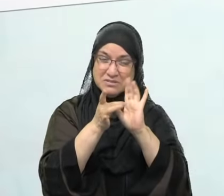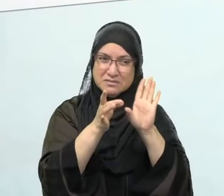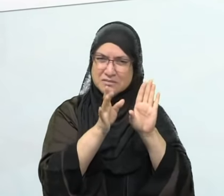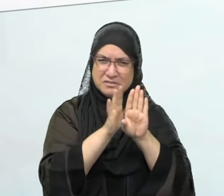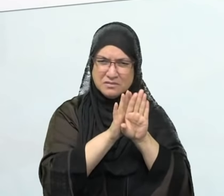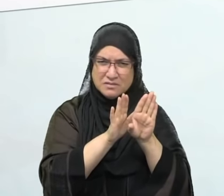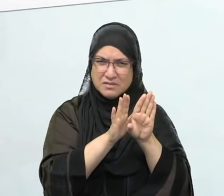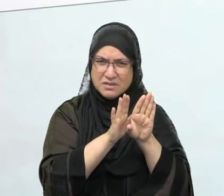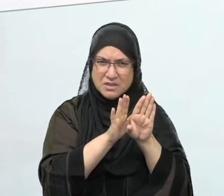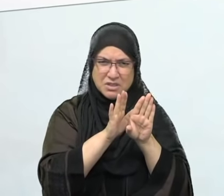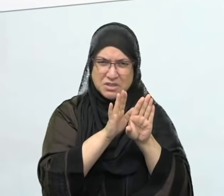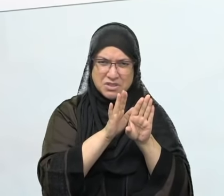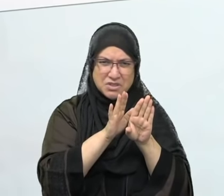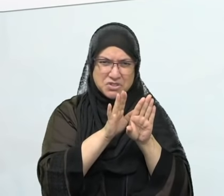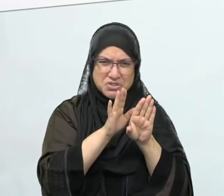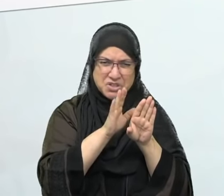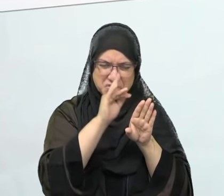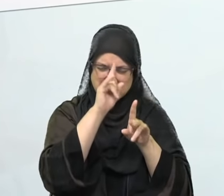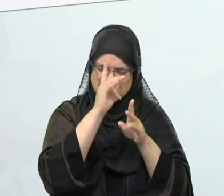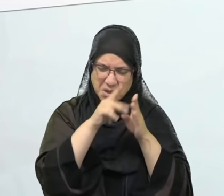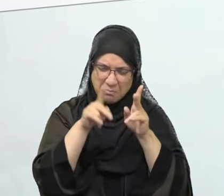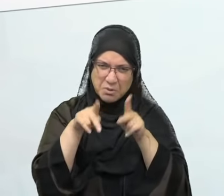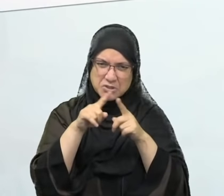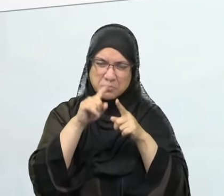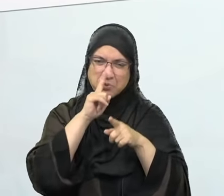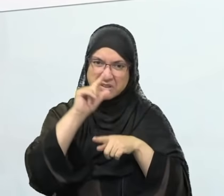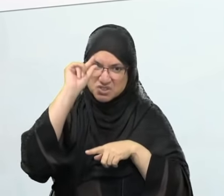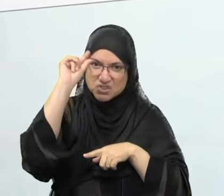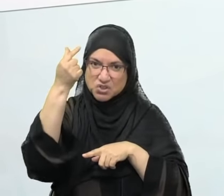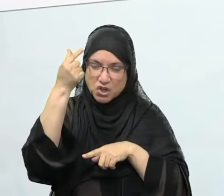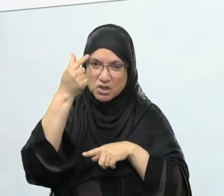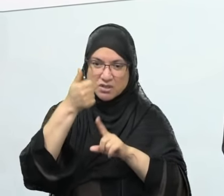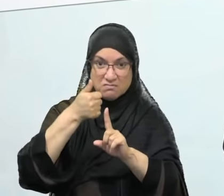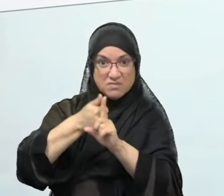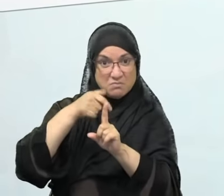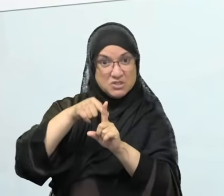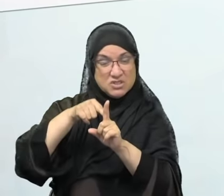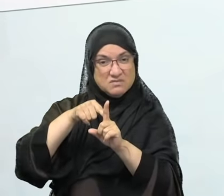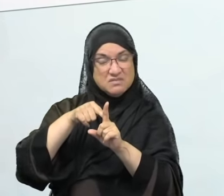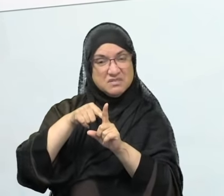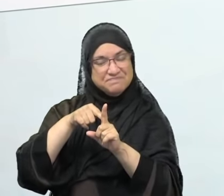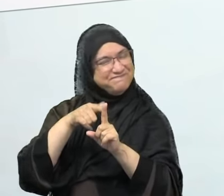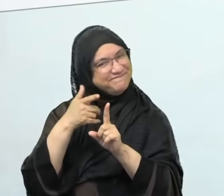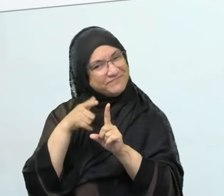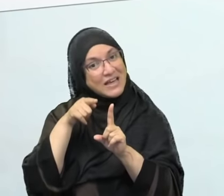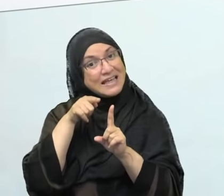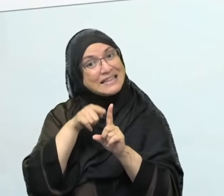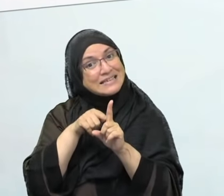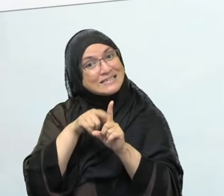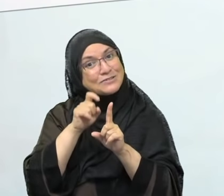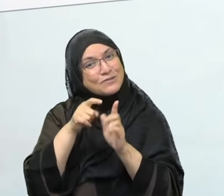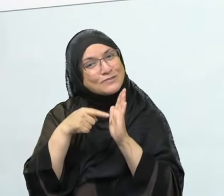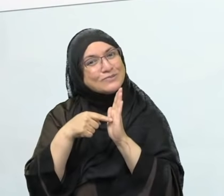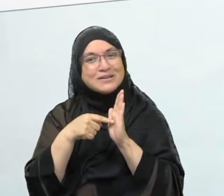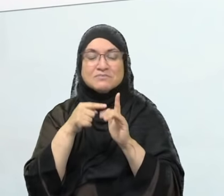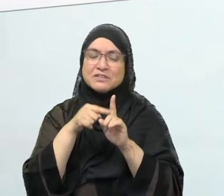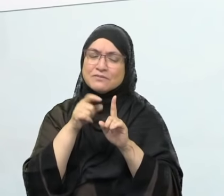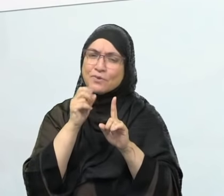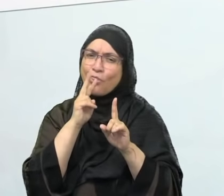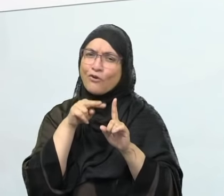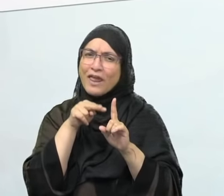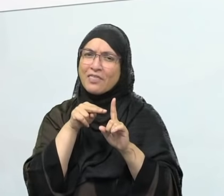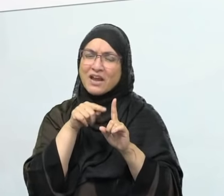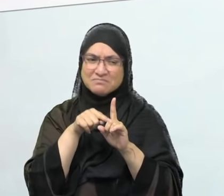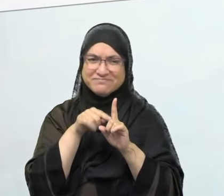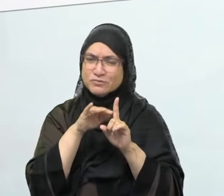You just convey the I really love them part. It's not kadhib sarih. It's not, you're not lying, but you're saying, you know, I heard him say he really loves you. He